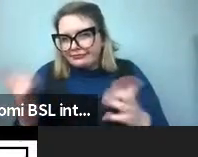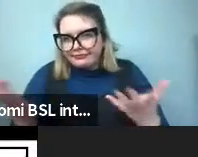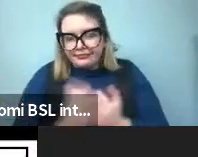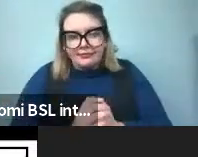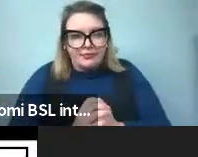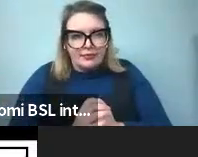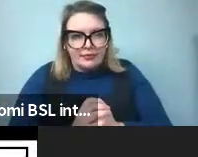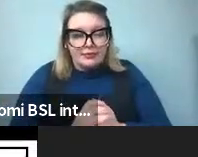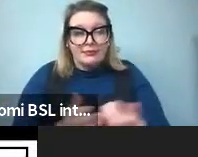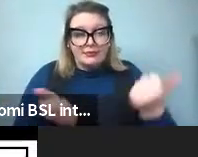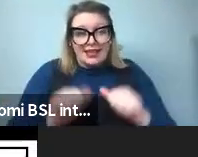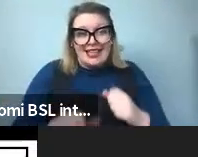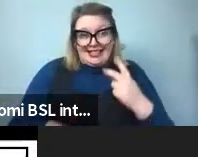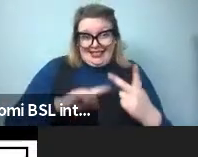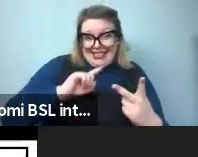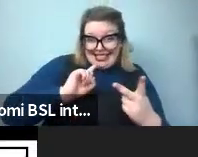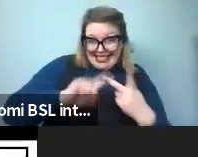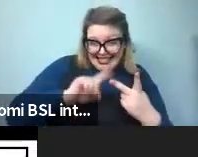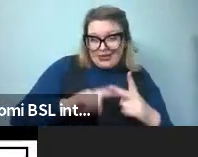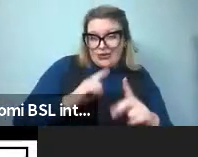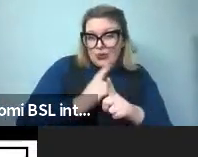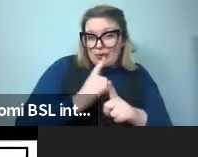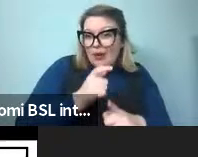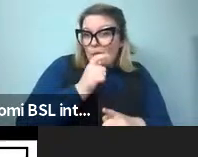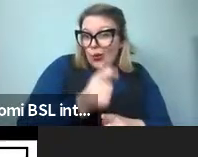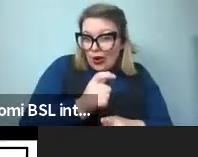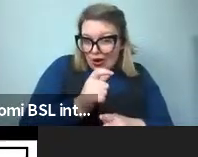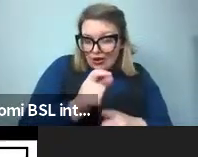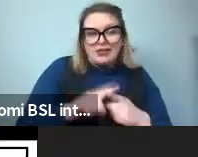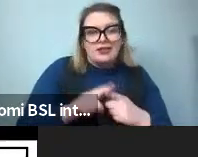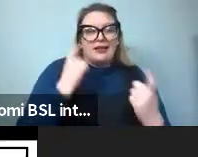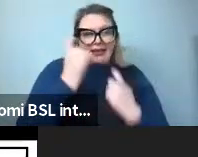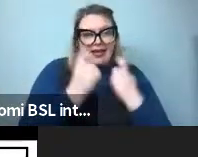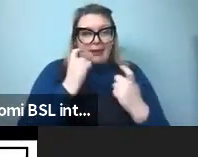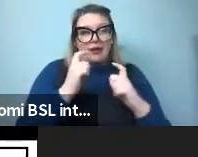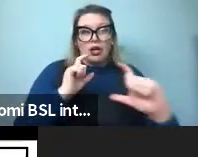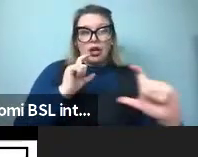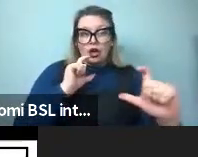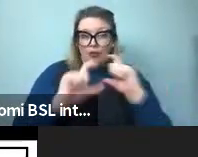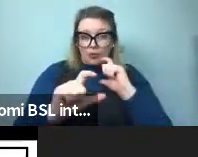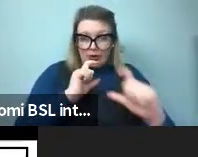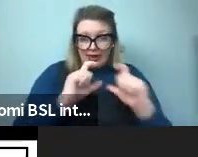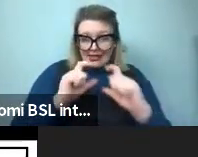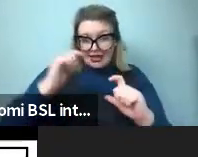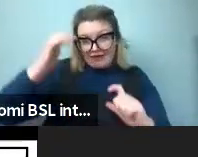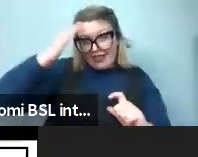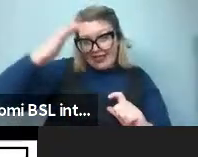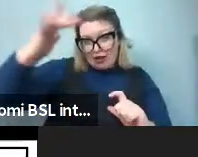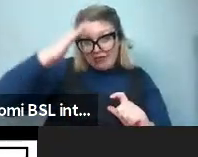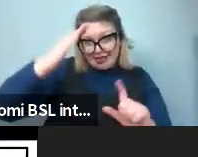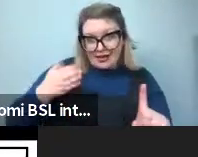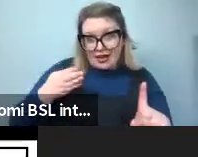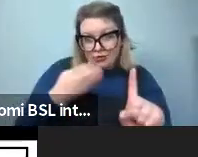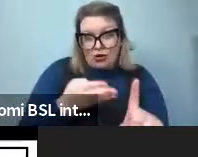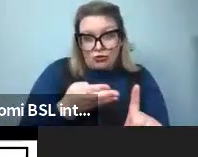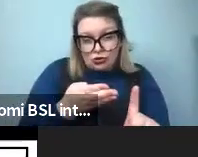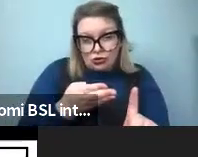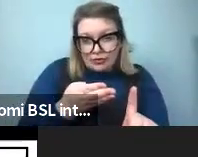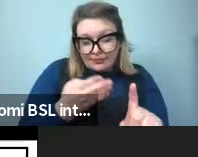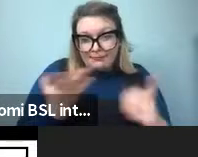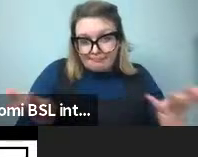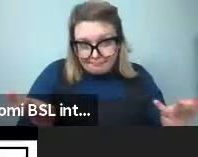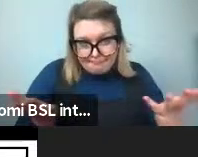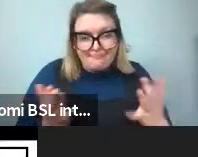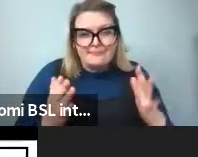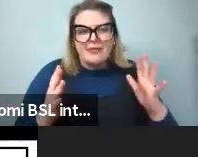want to do in the second word section is apply information theoretic approach, that general approach to explain how